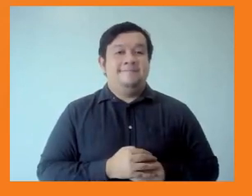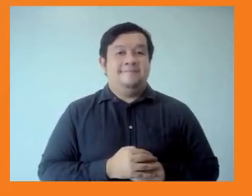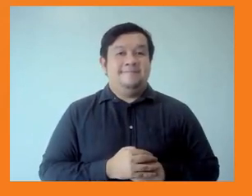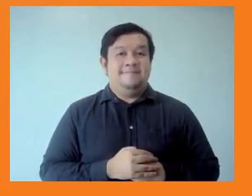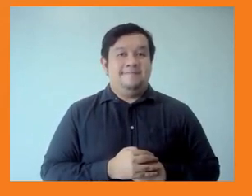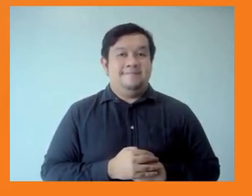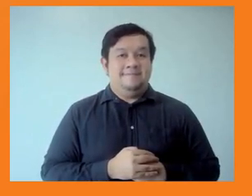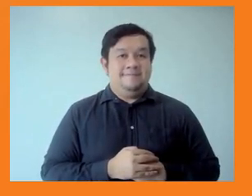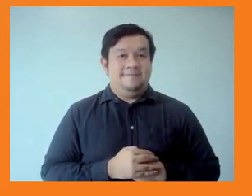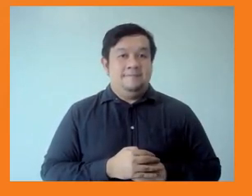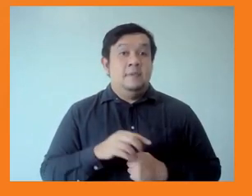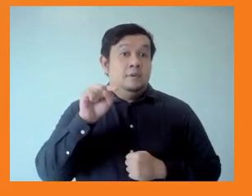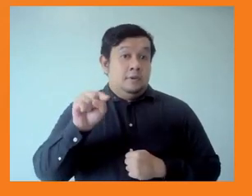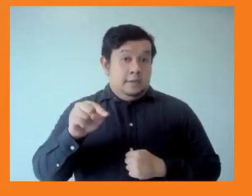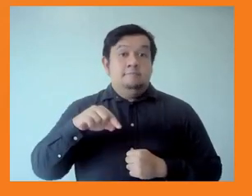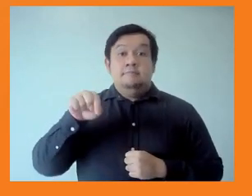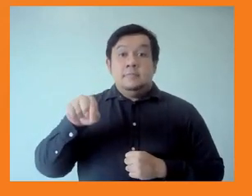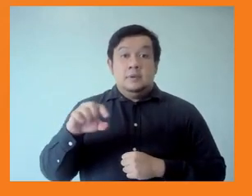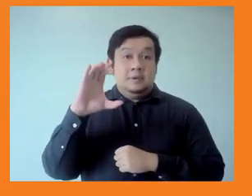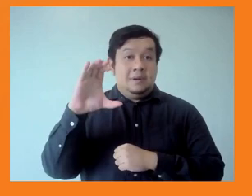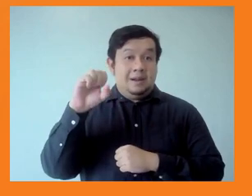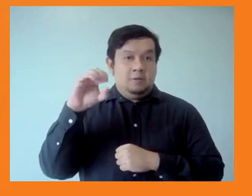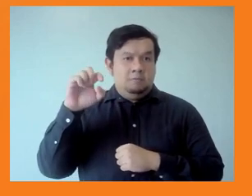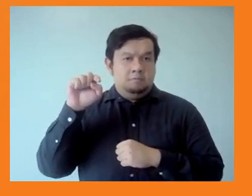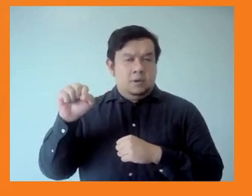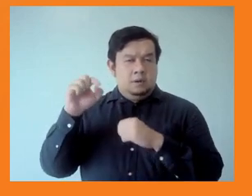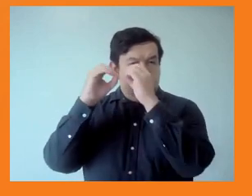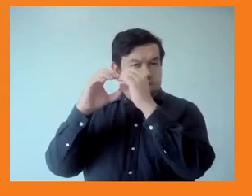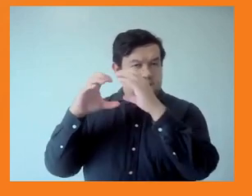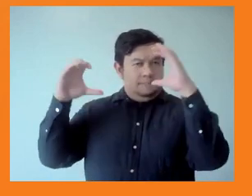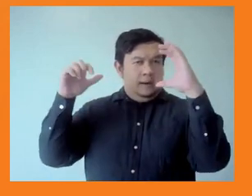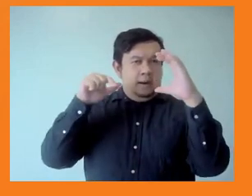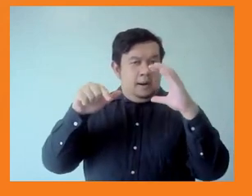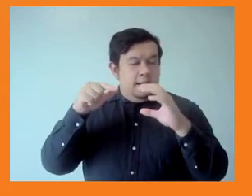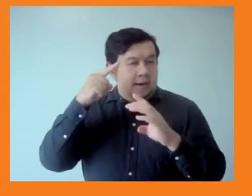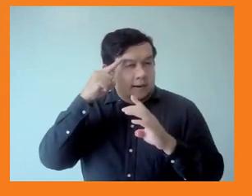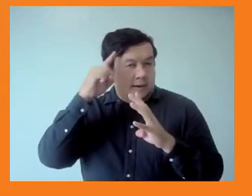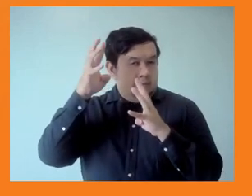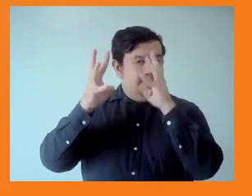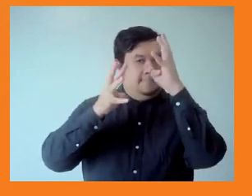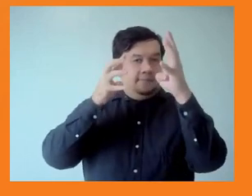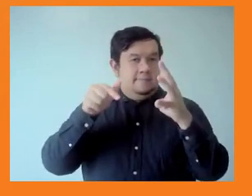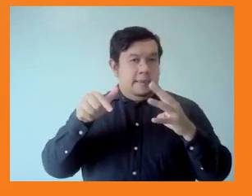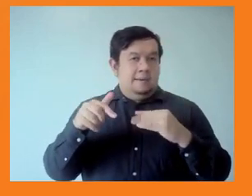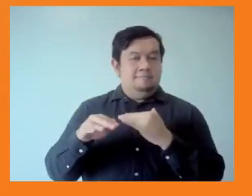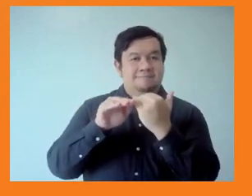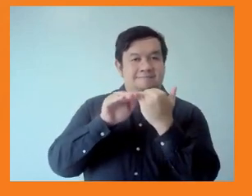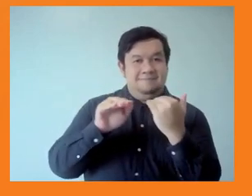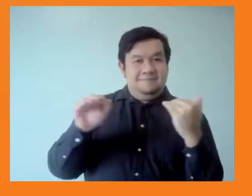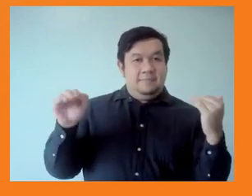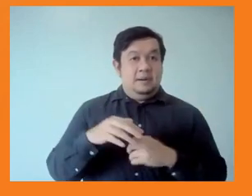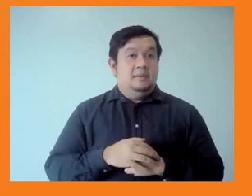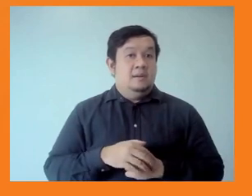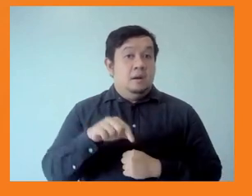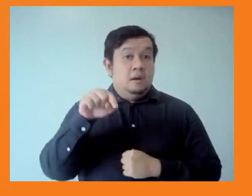bold, innovative and challenge the status quo. So my presentation is a little different because I'm going to be,